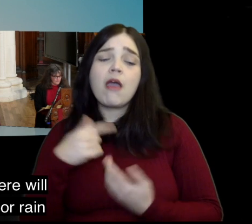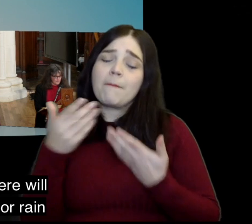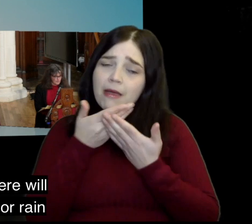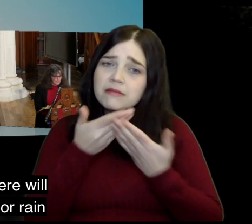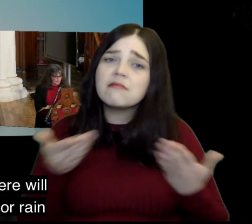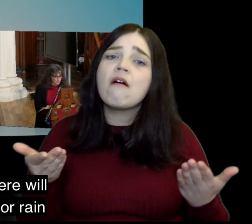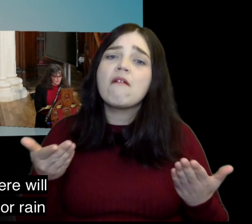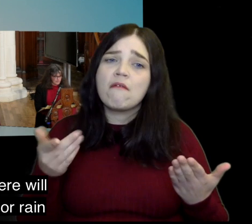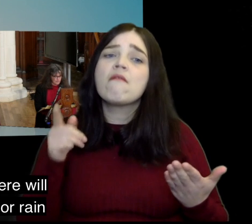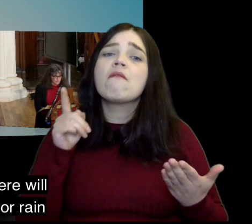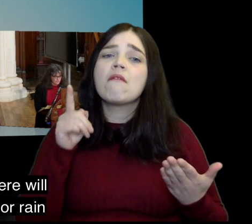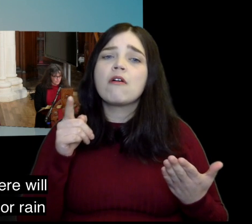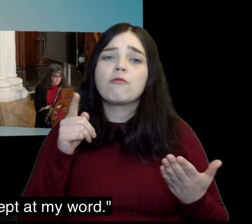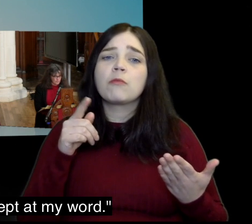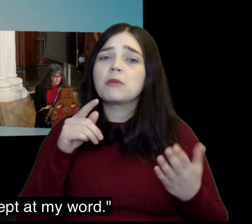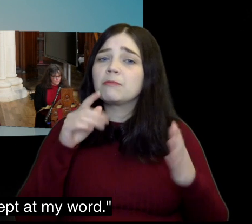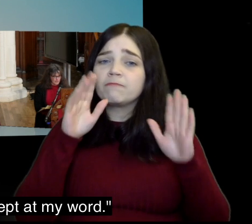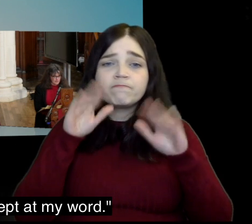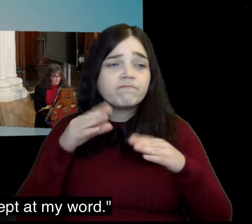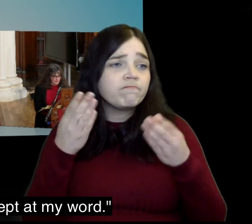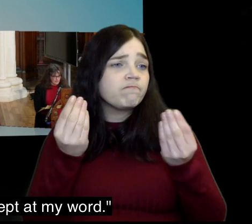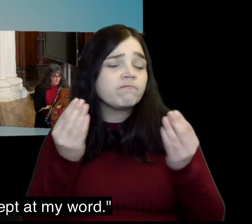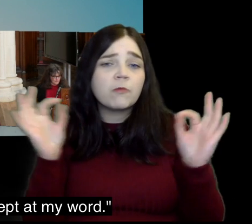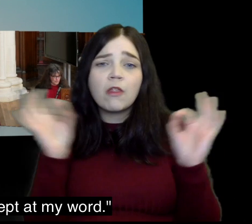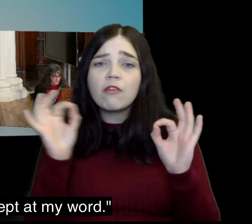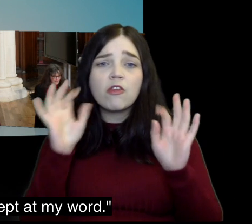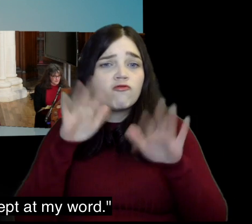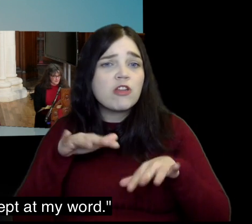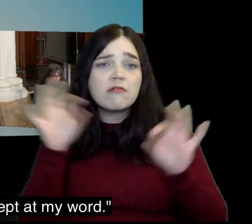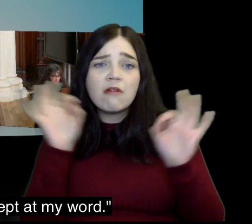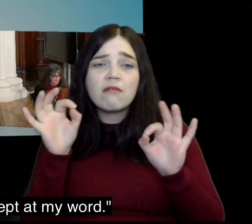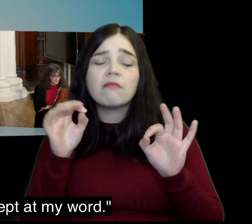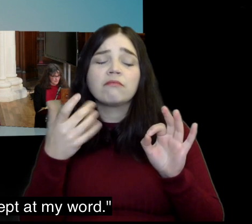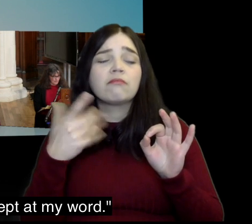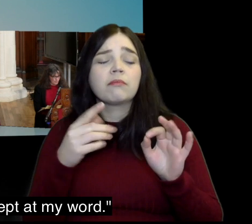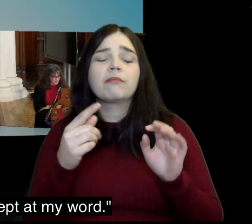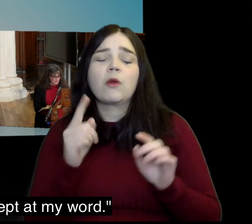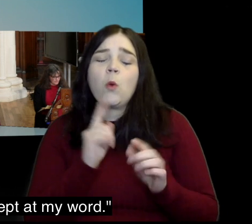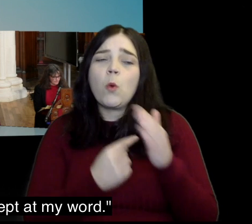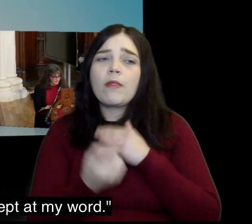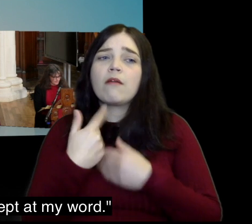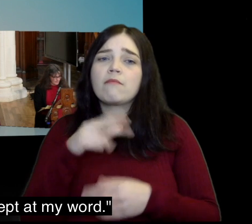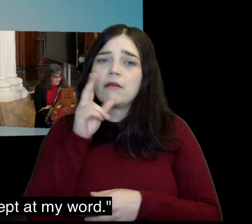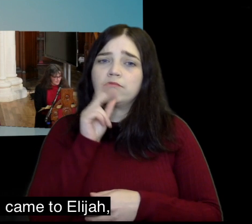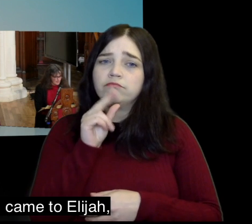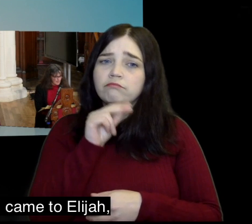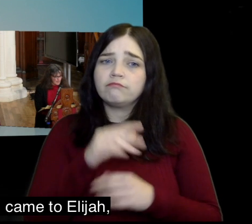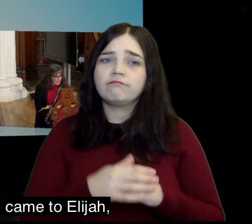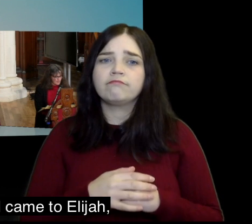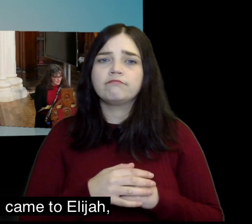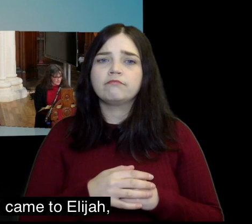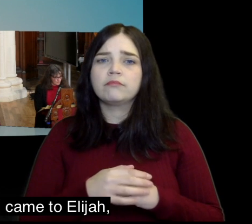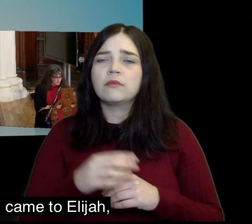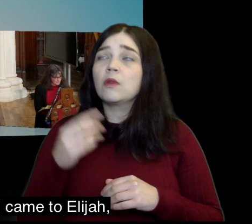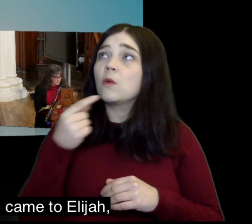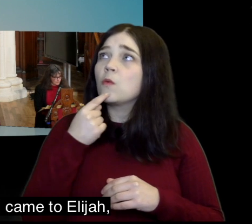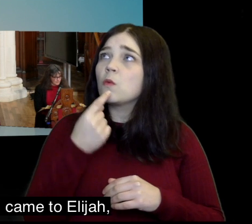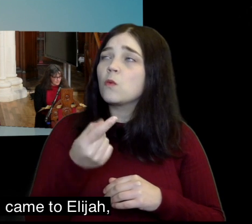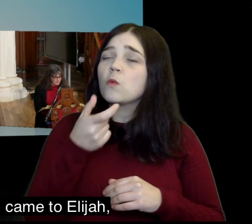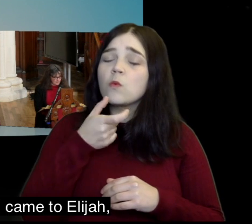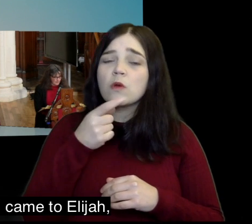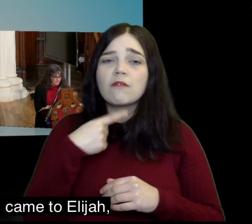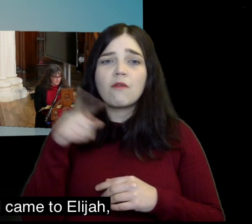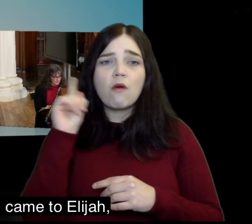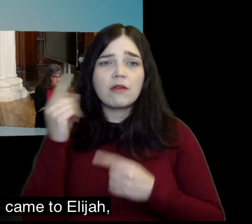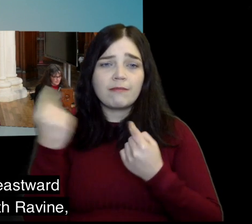serve there will be neither dew nor rain in the next few years except at my word Then the word of the Lord